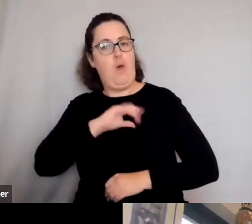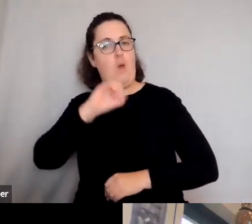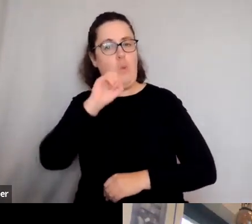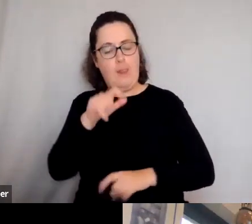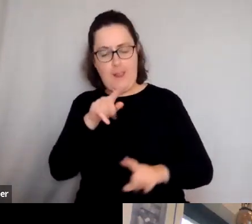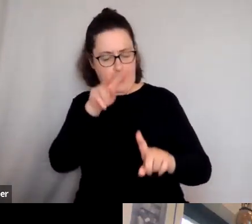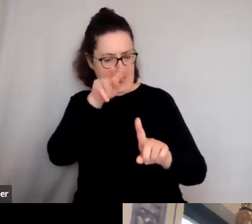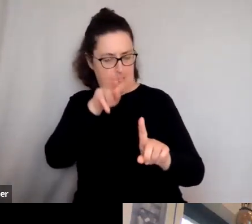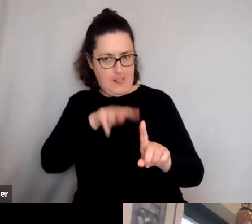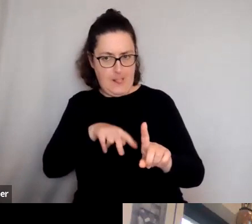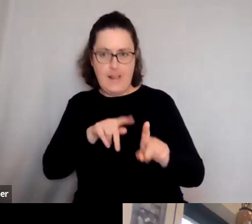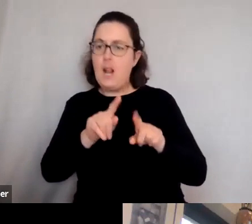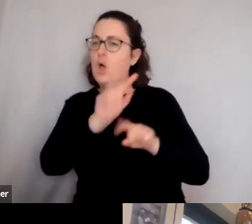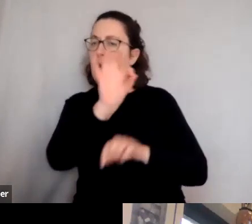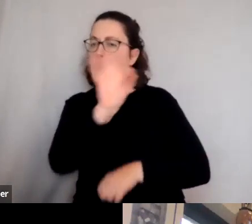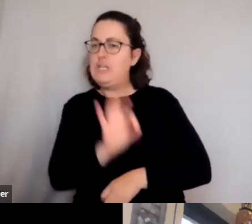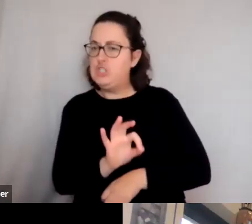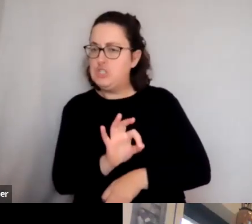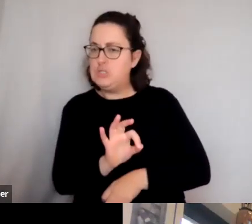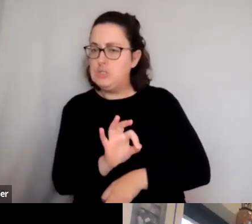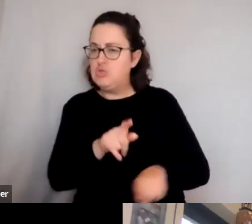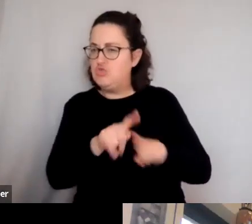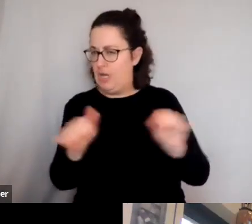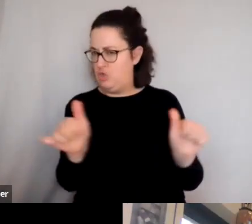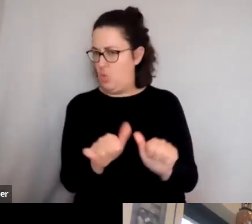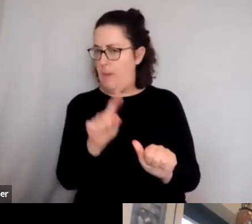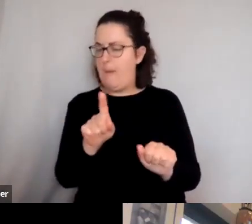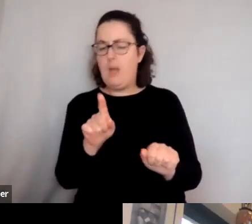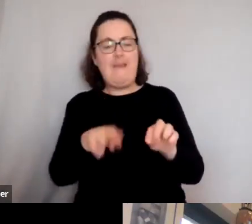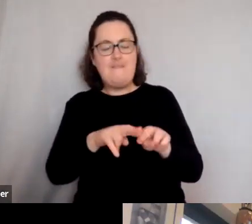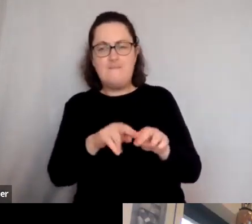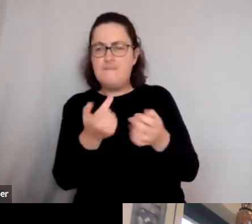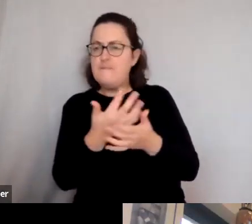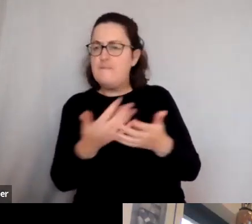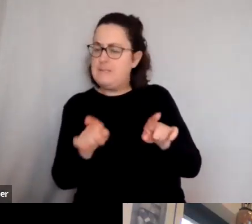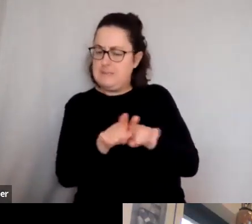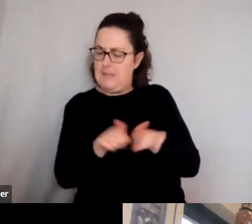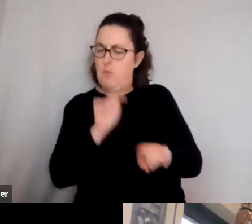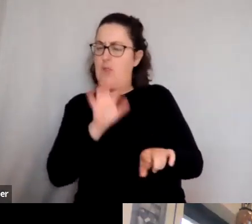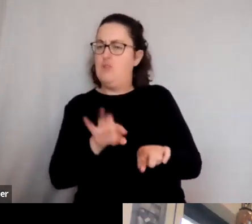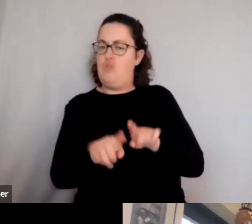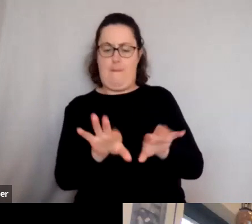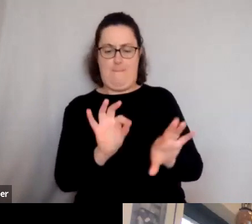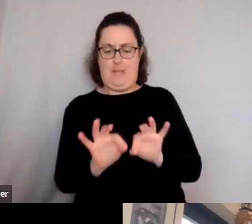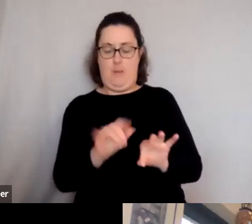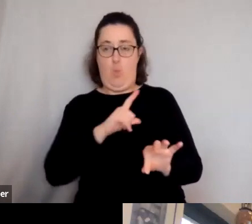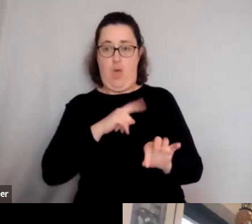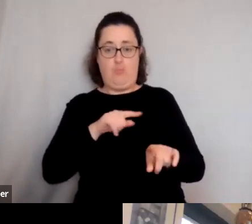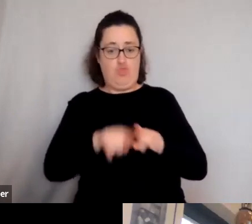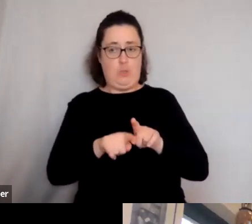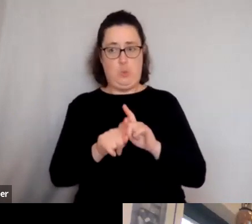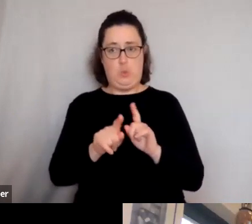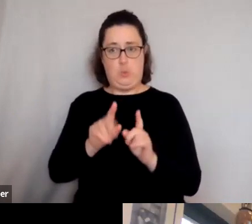also themes that come up. If you could keep them short because I'm trying to ask questions at the same time as read and, um,